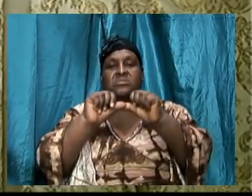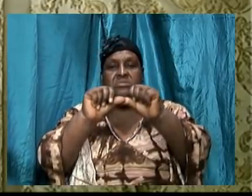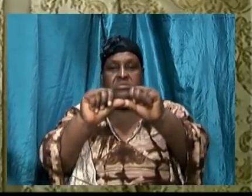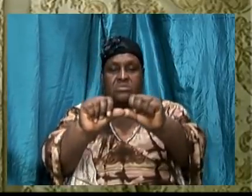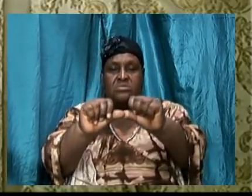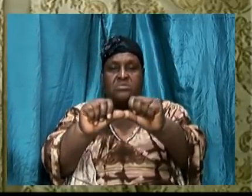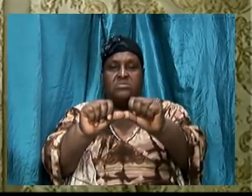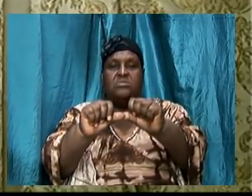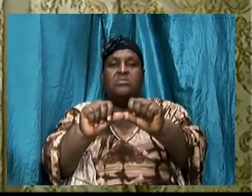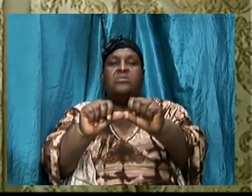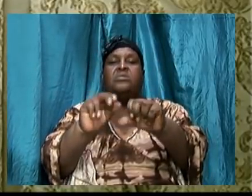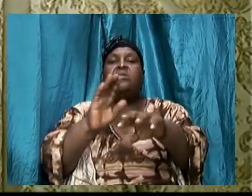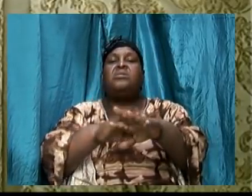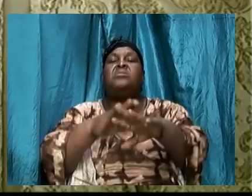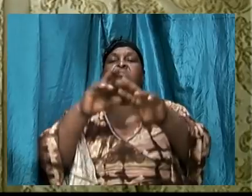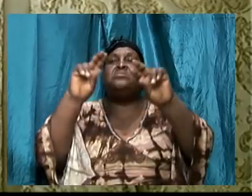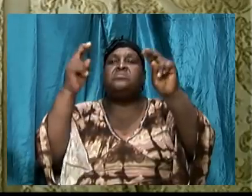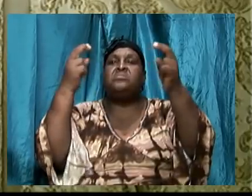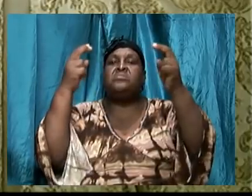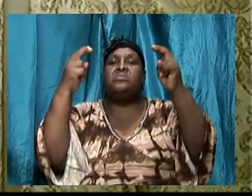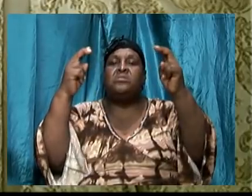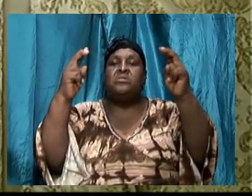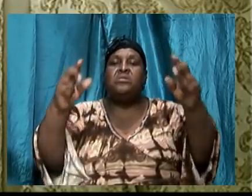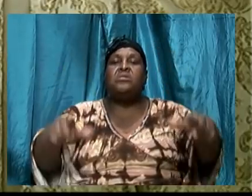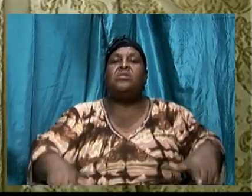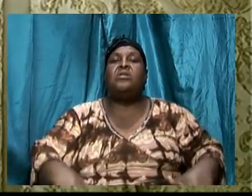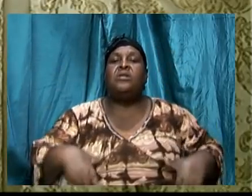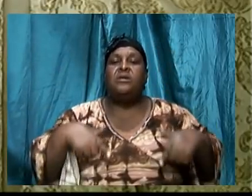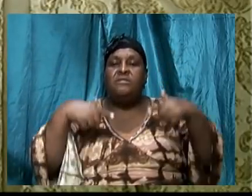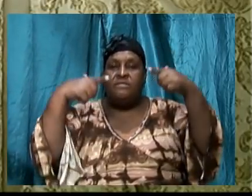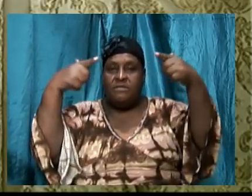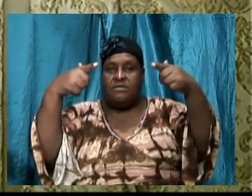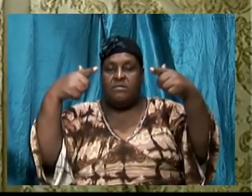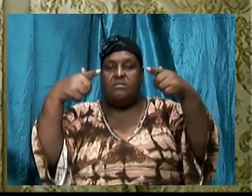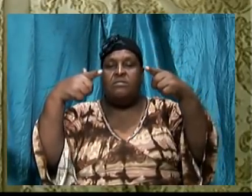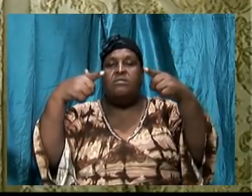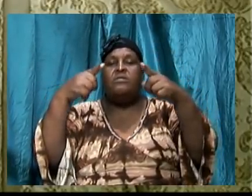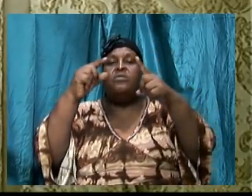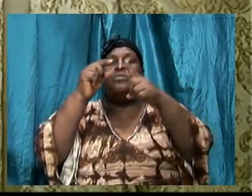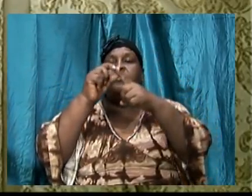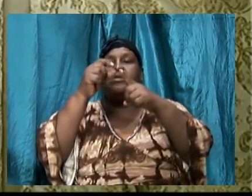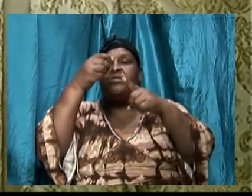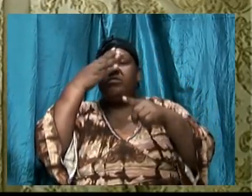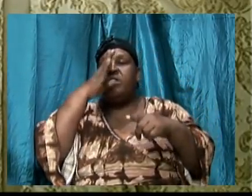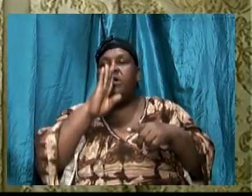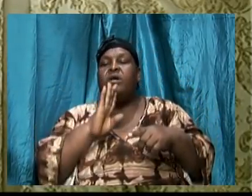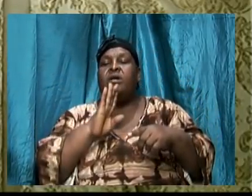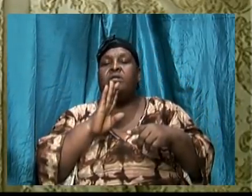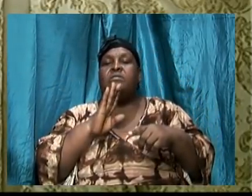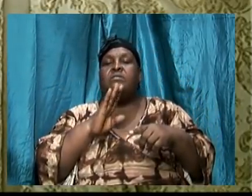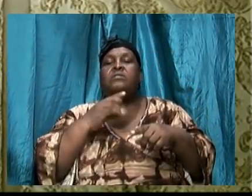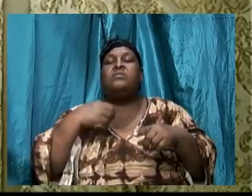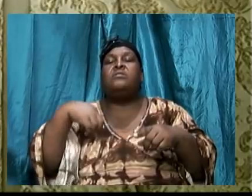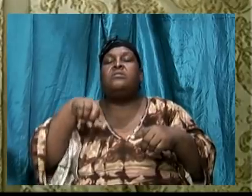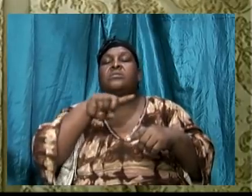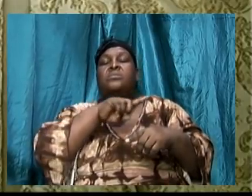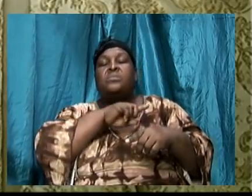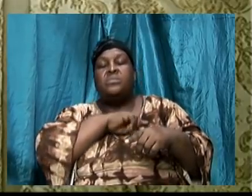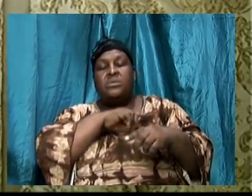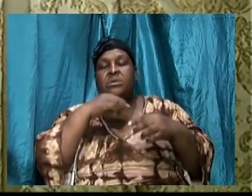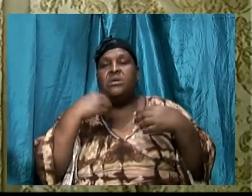the topic, walking in the word. We have been going through